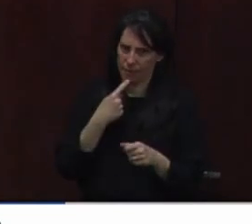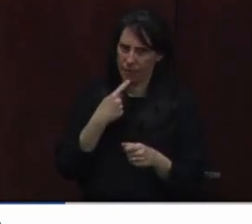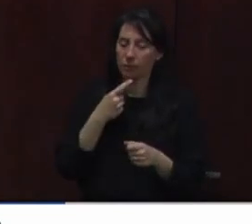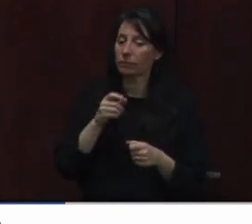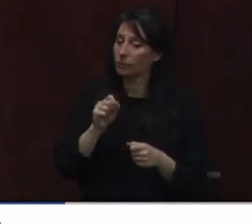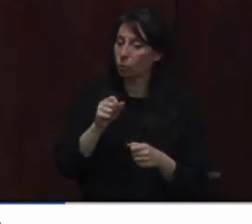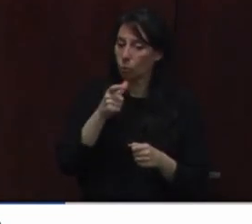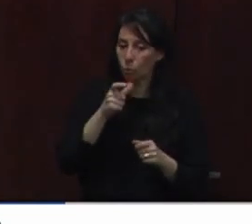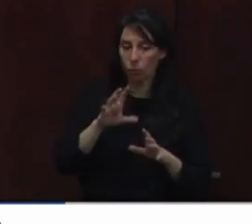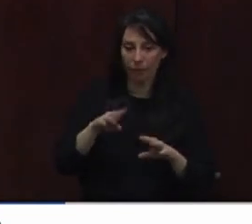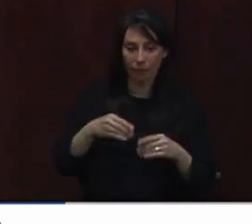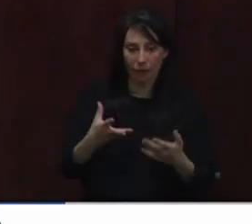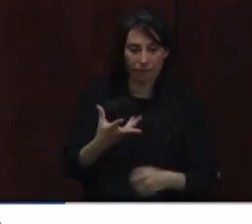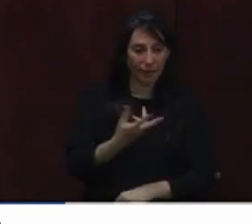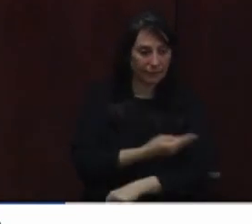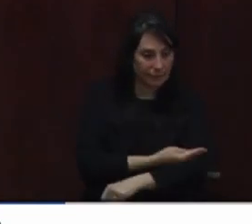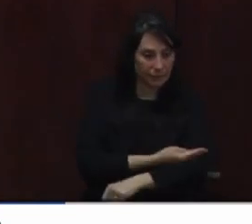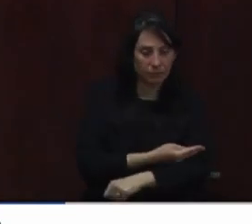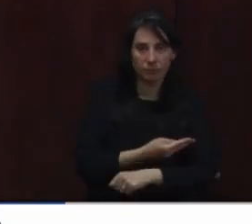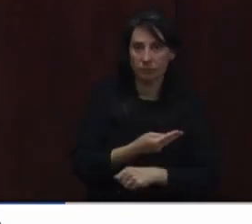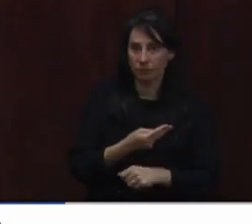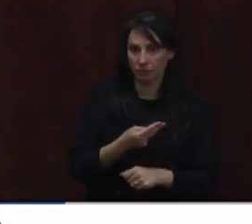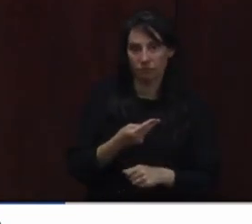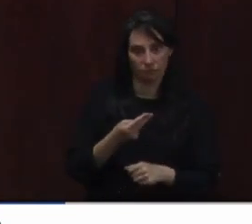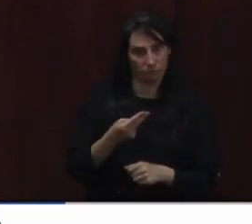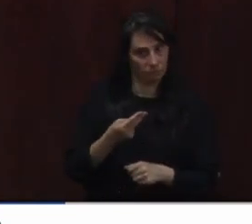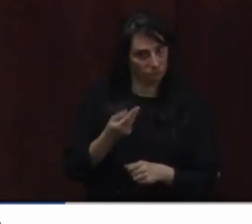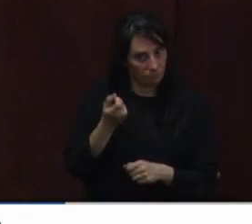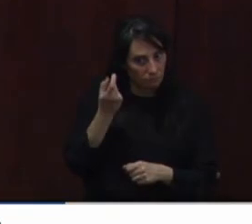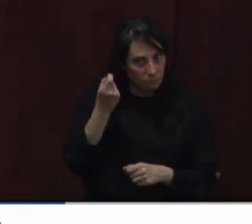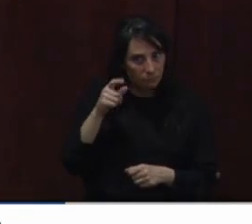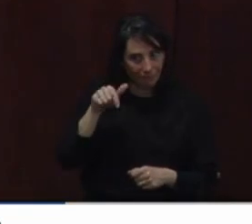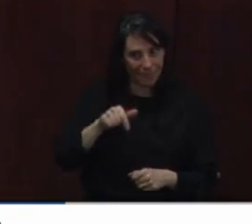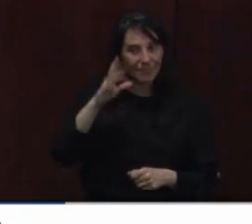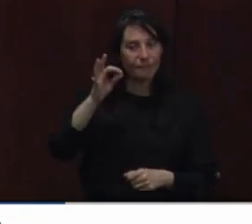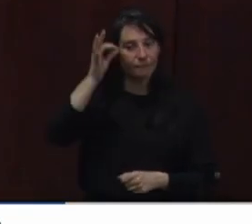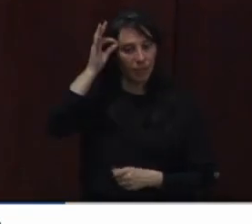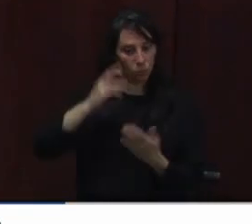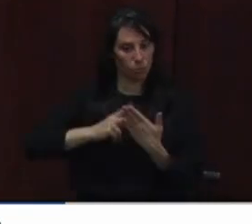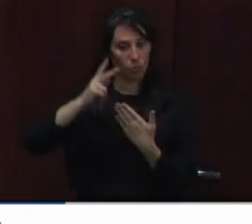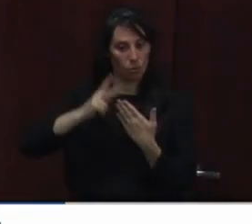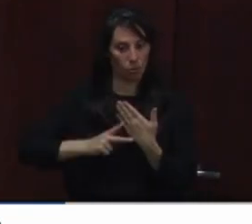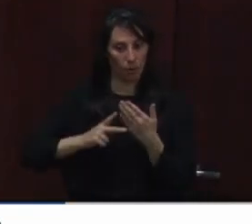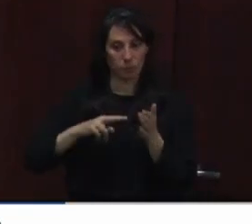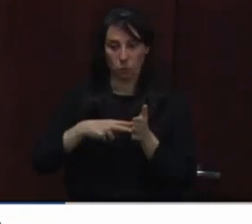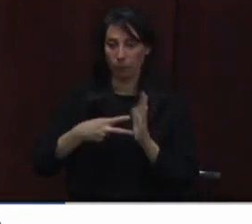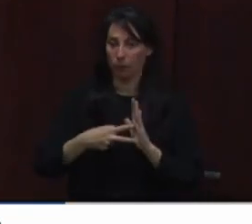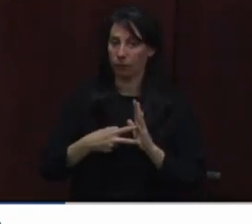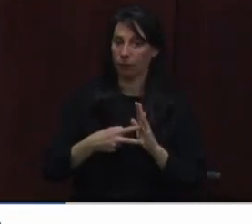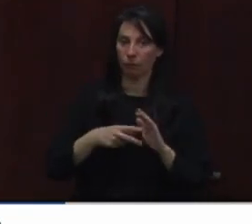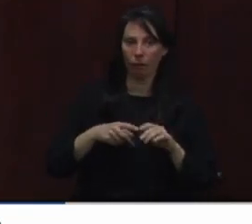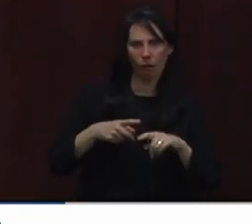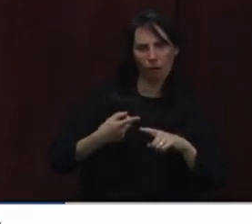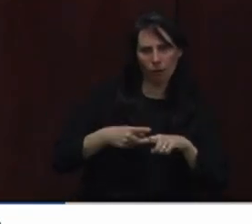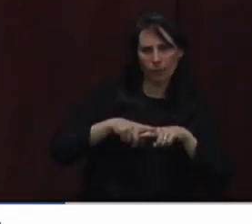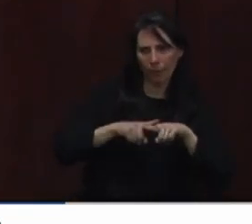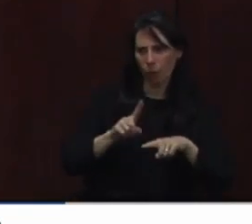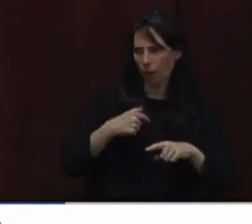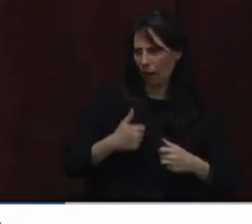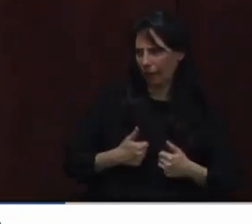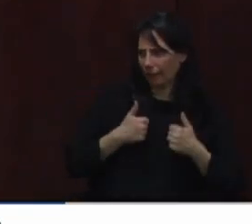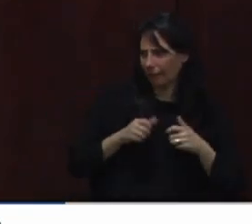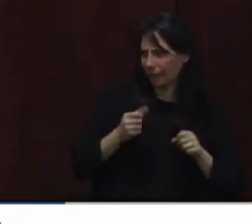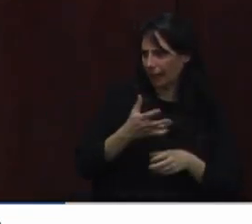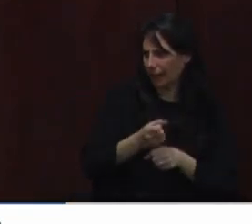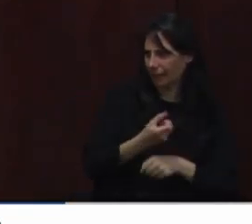vaccine providers understand that because it's a federally supported program that jurisdictions, those county lines don't matter. is